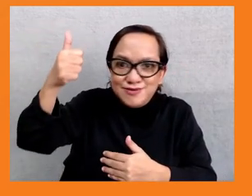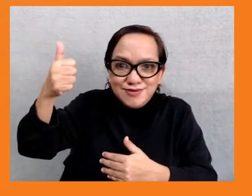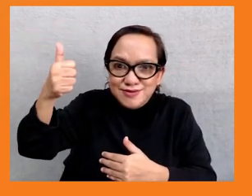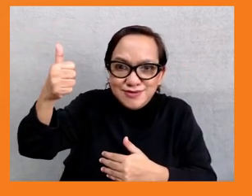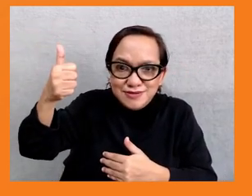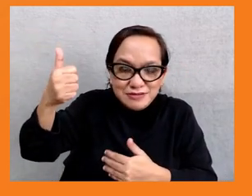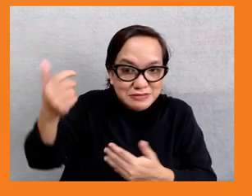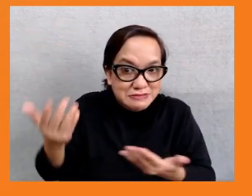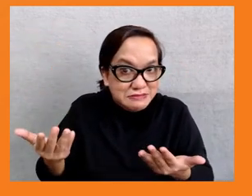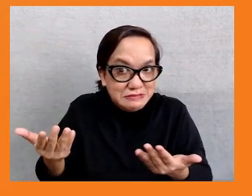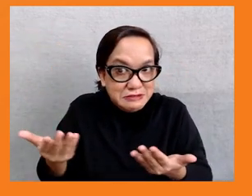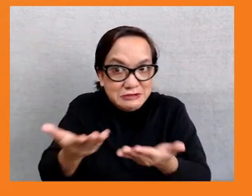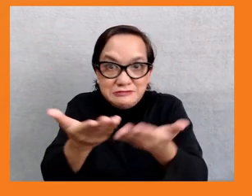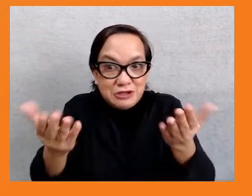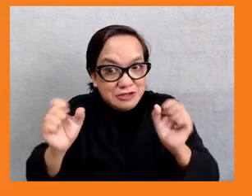to go first?